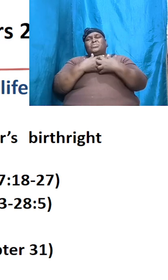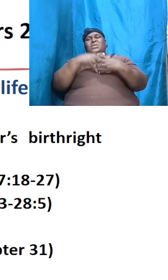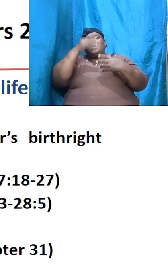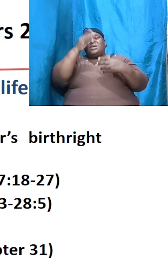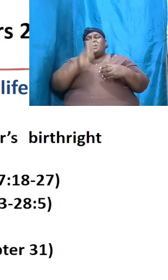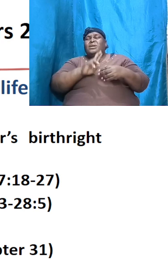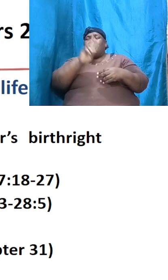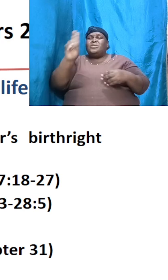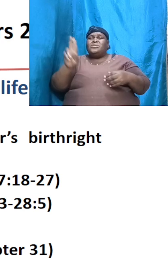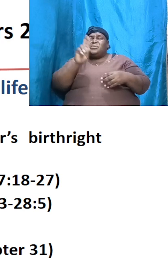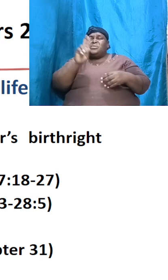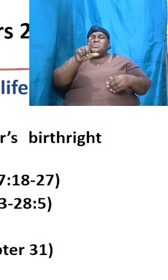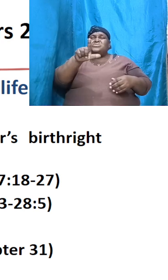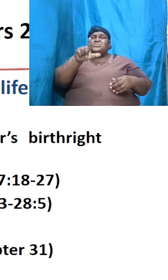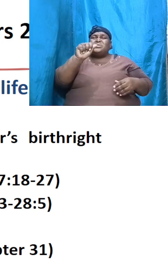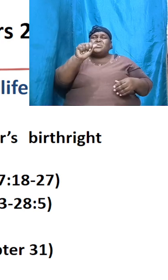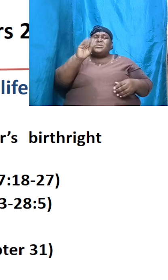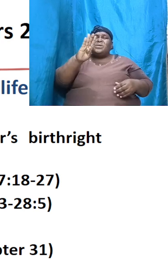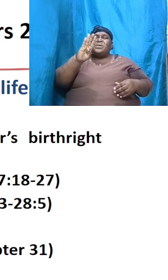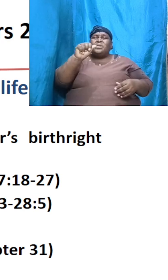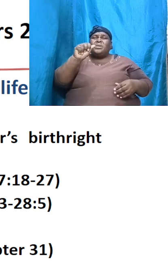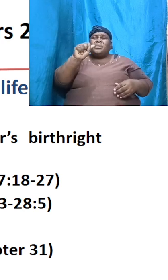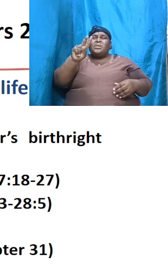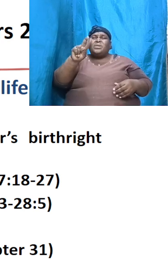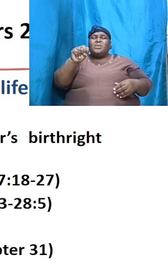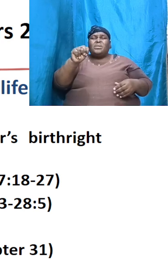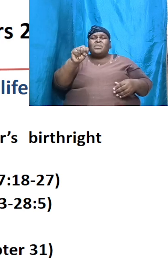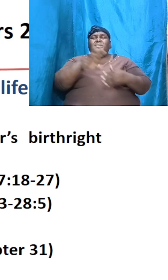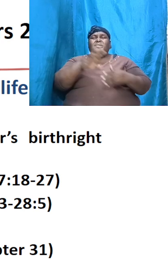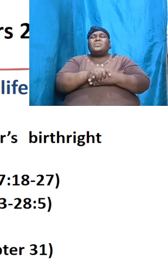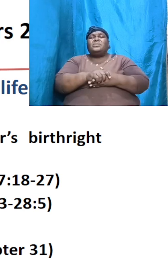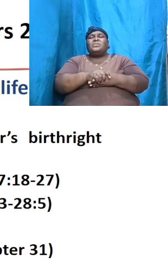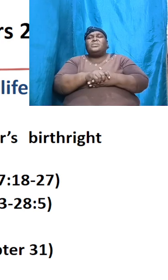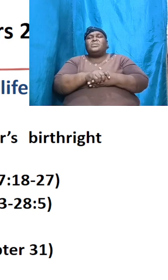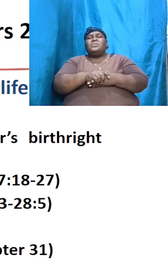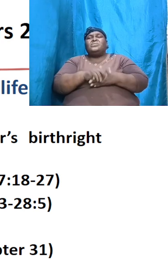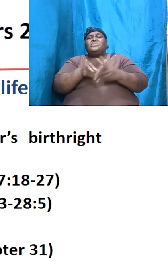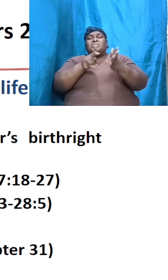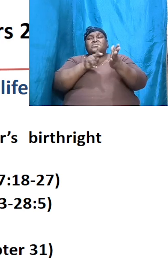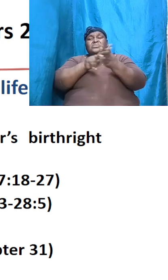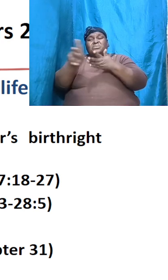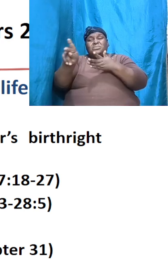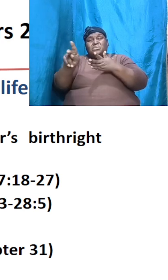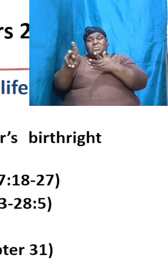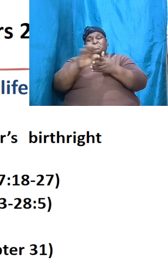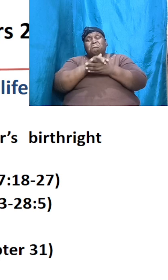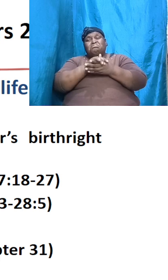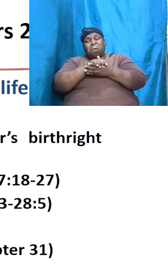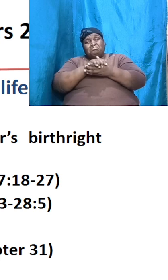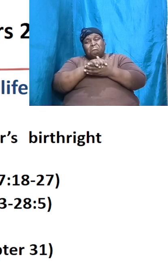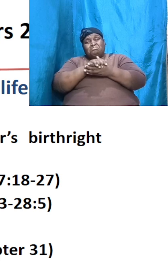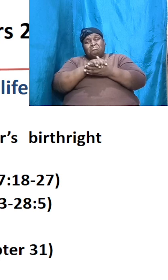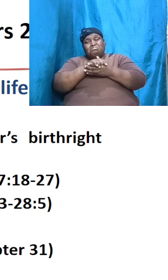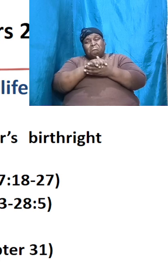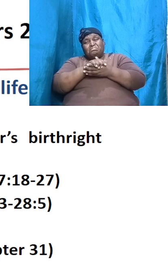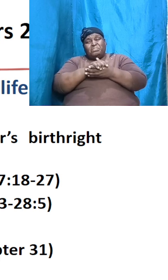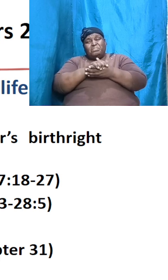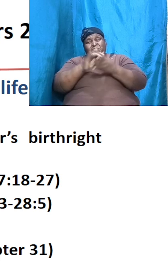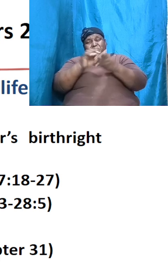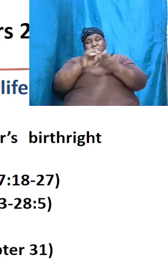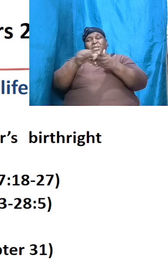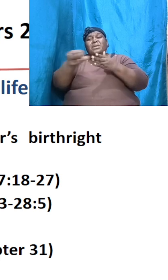used Laban Laban to execute payback